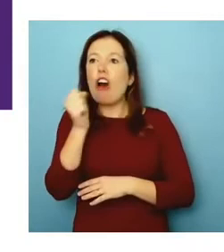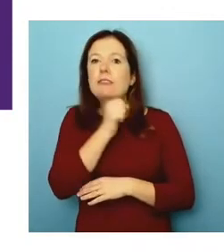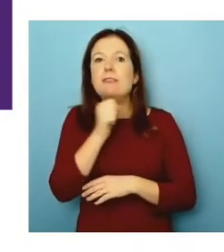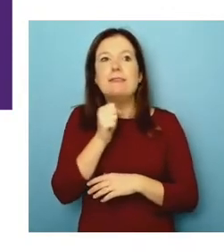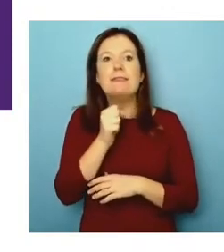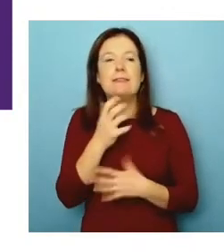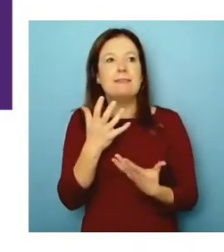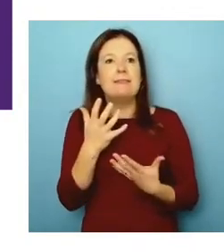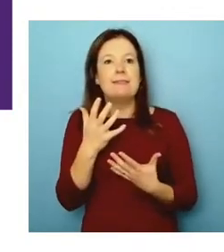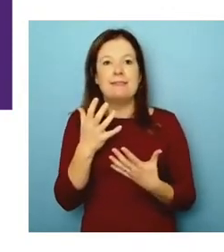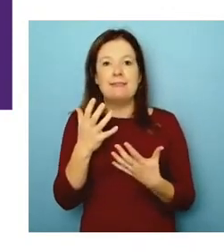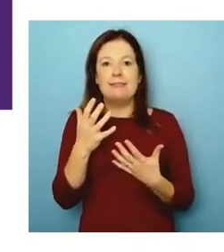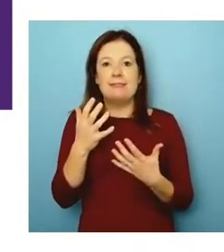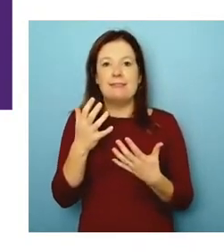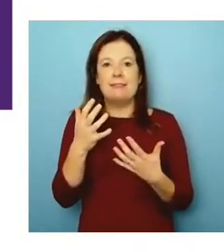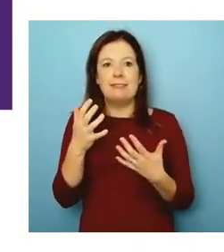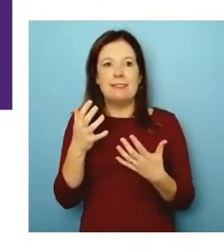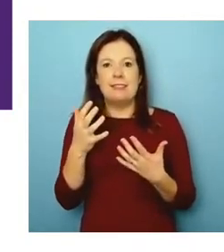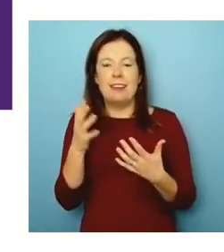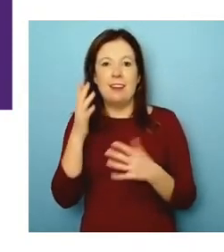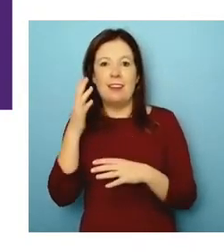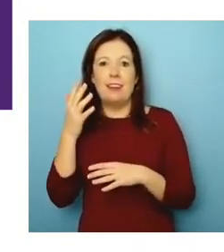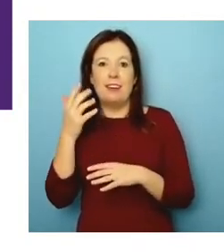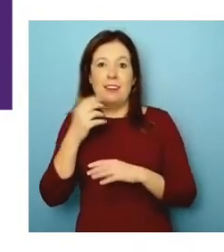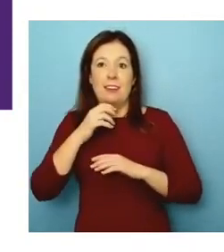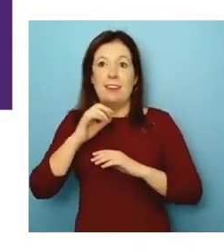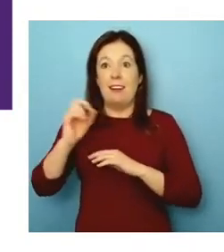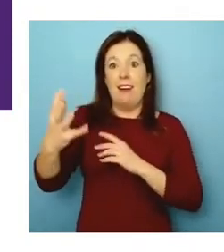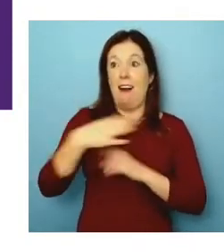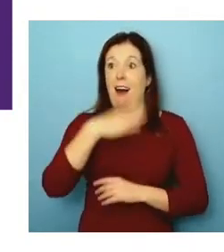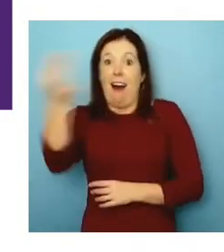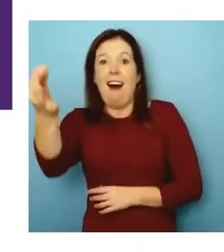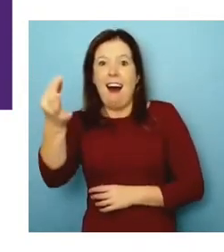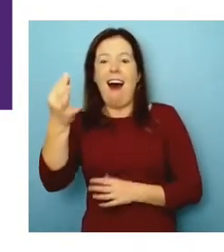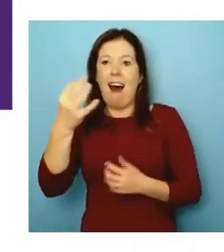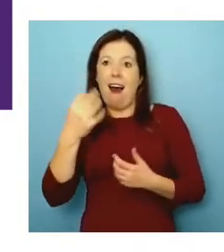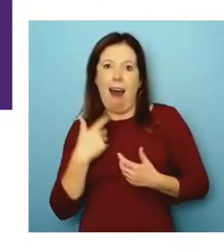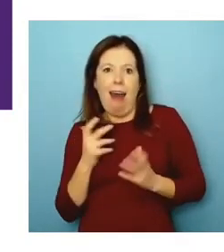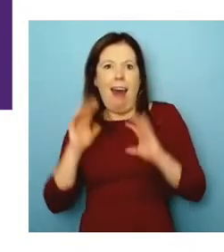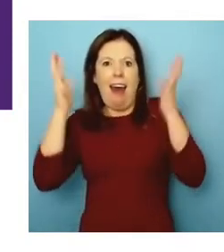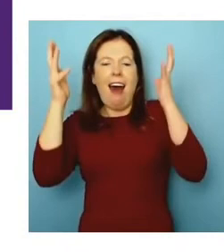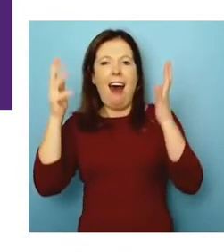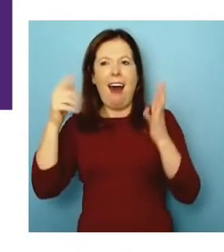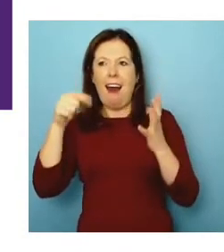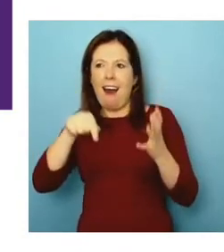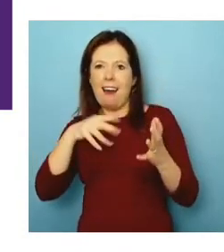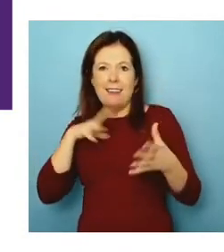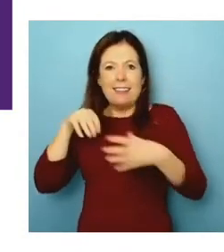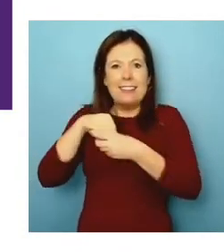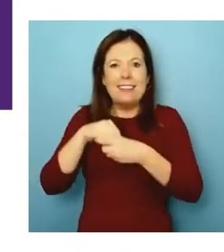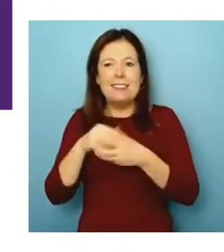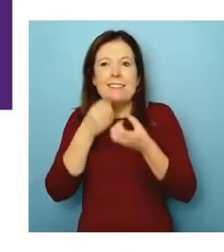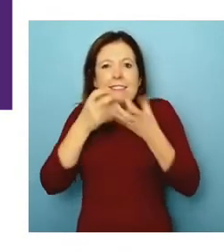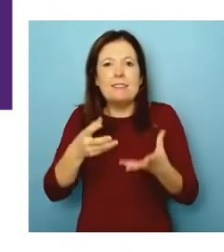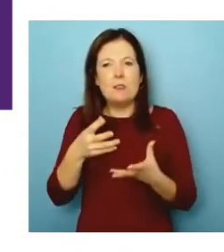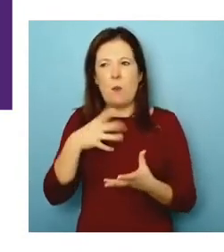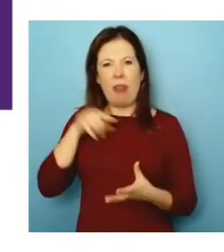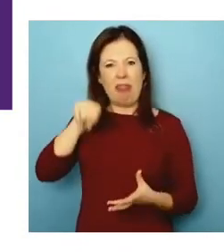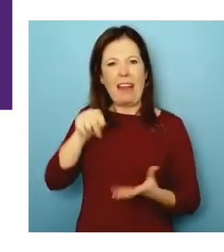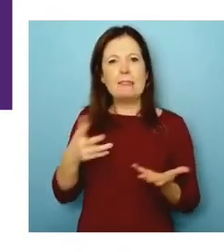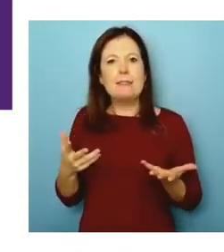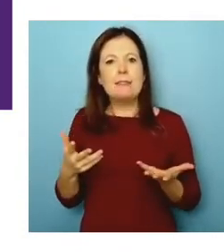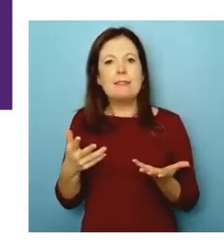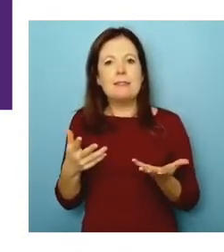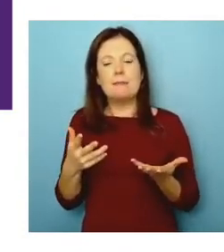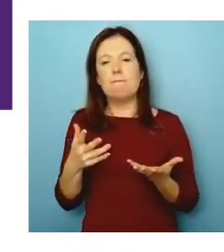you know, these 15 seconds of fame when, when you're shouted at, or, you know, all those things. We, we want to be part of something greater than ourselves. So that was a big